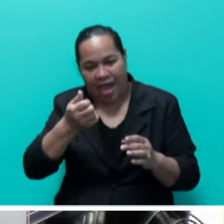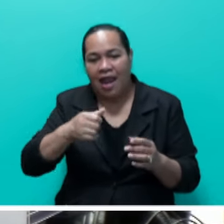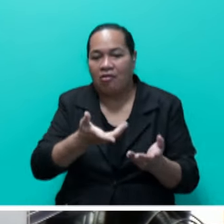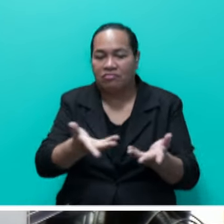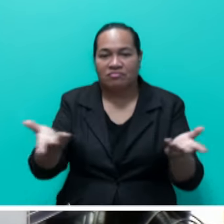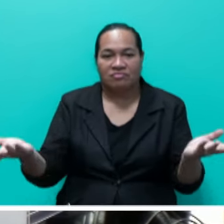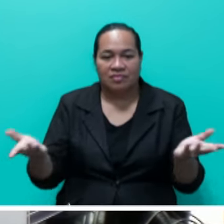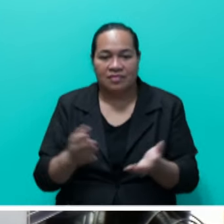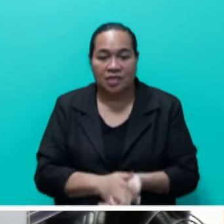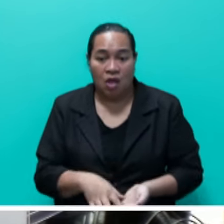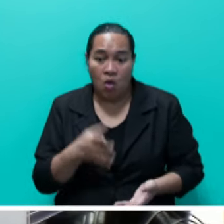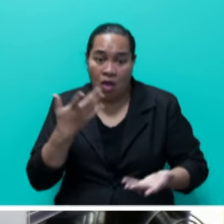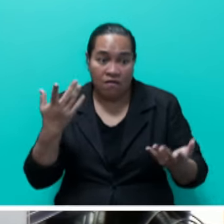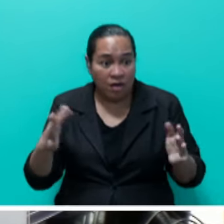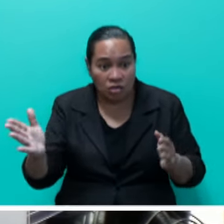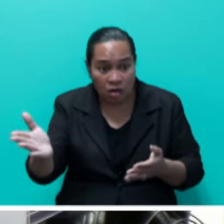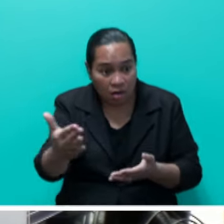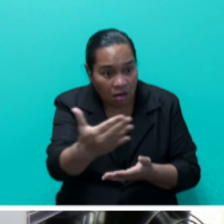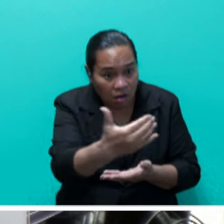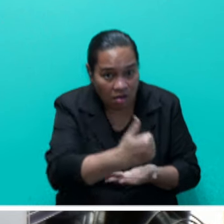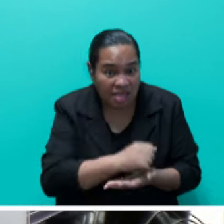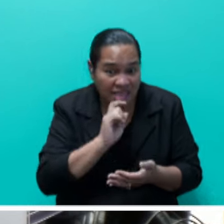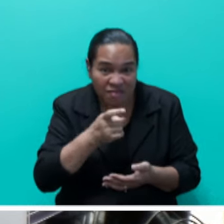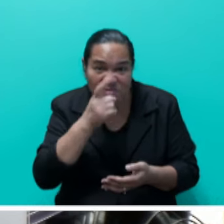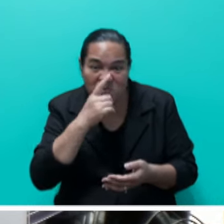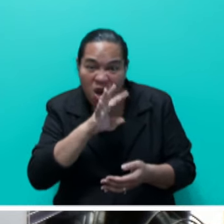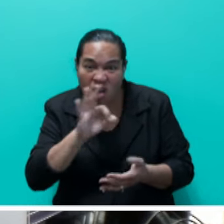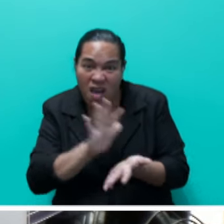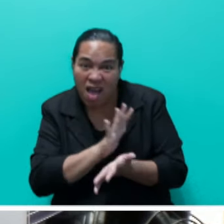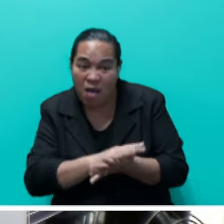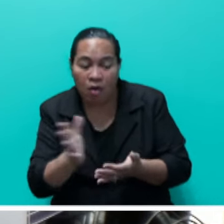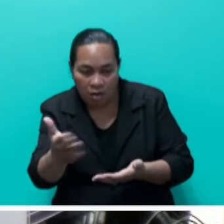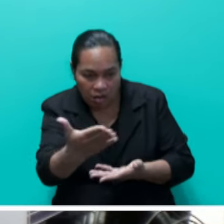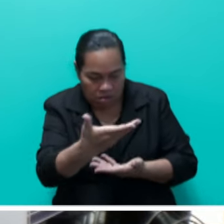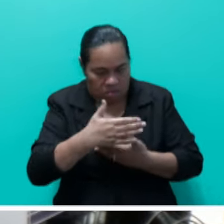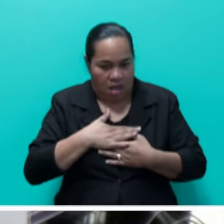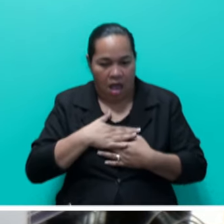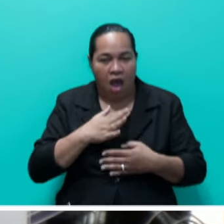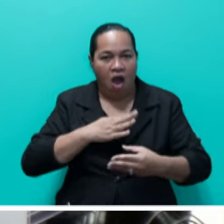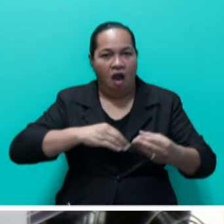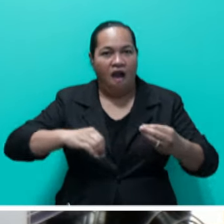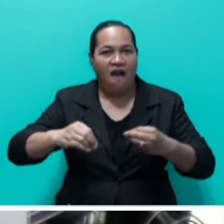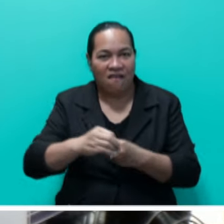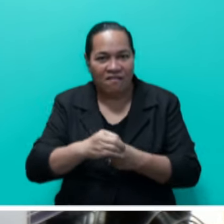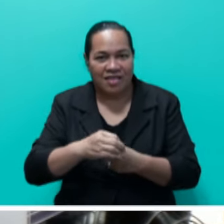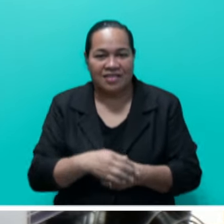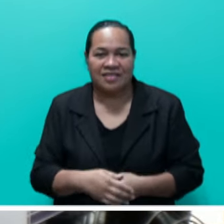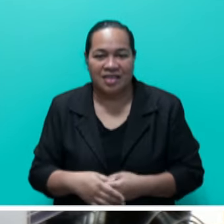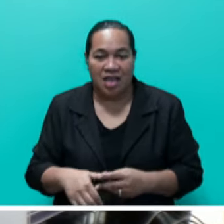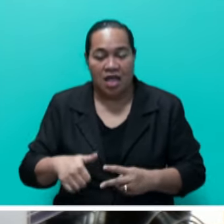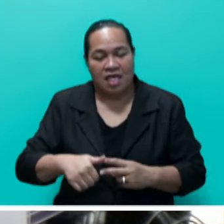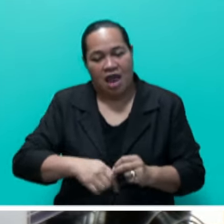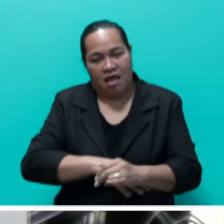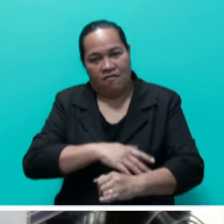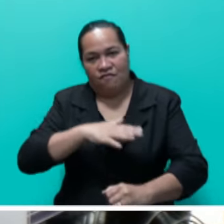period, all objections are collated and submitted to my office and that would also include a final brief